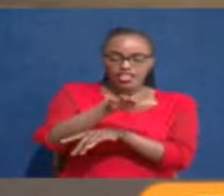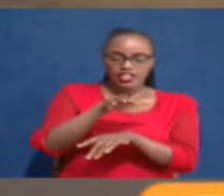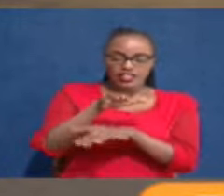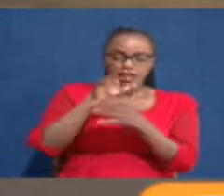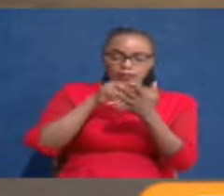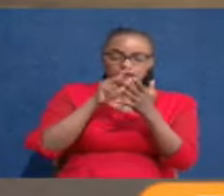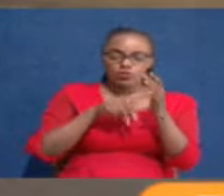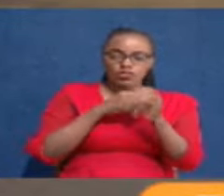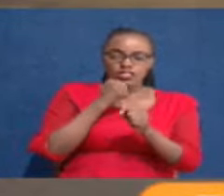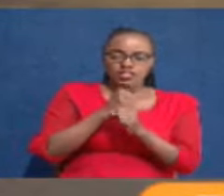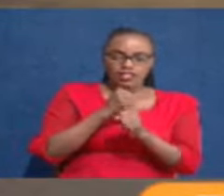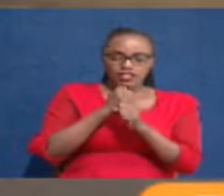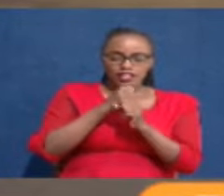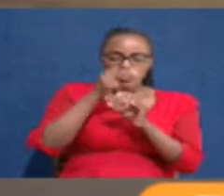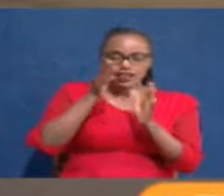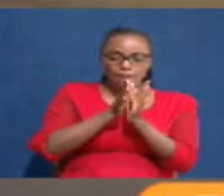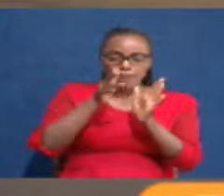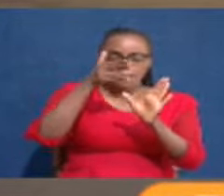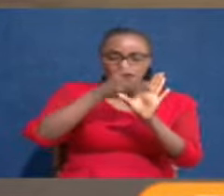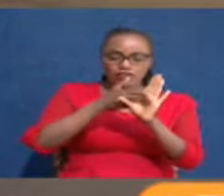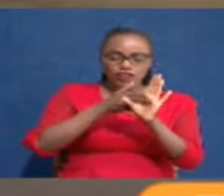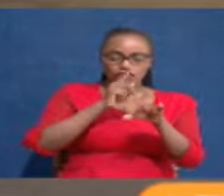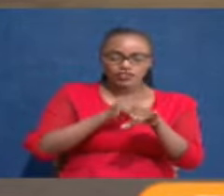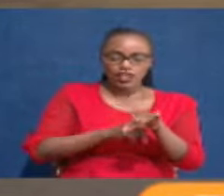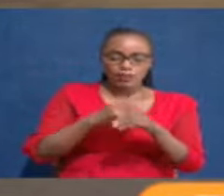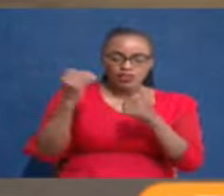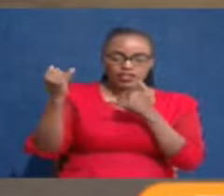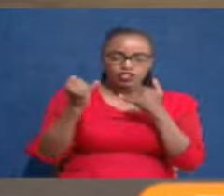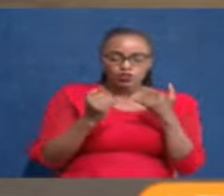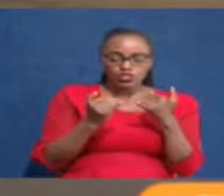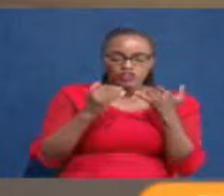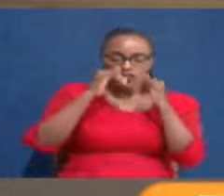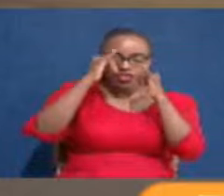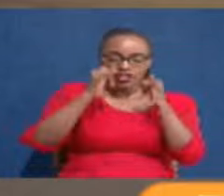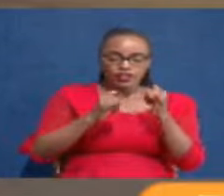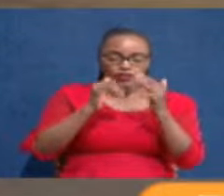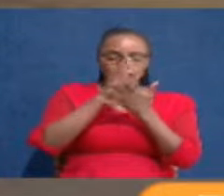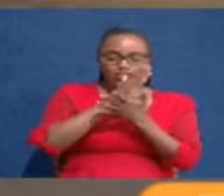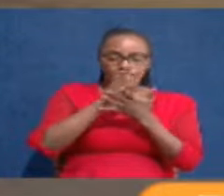conduct public participation when they introduced it, they introduced new sections.